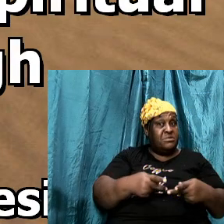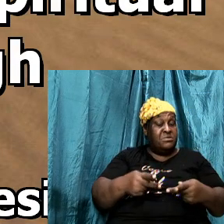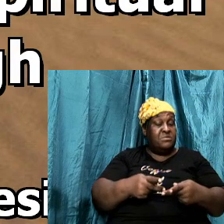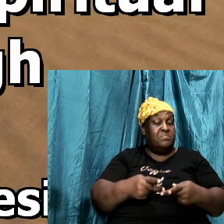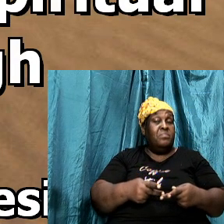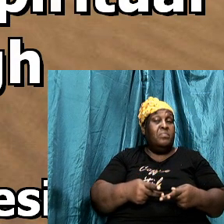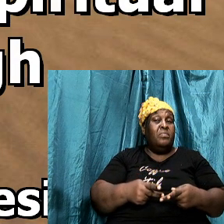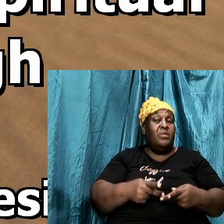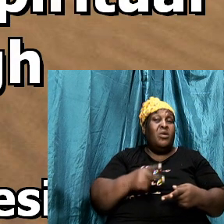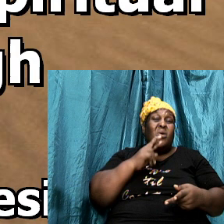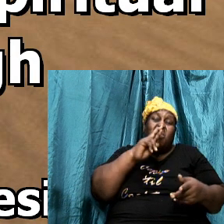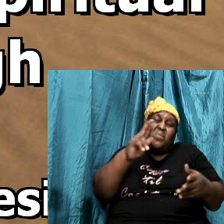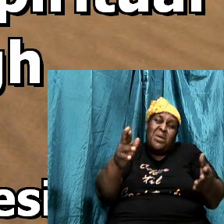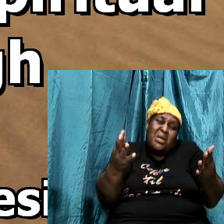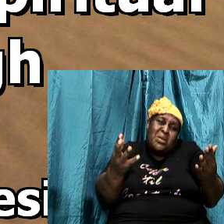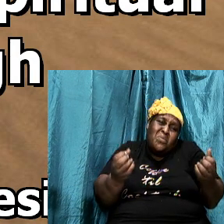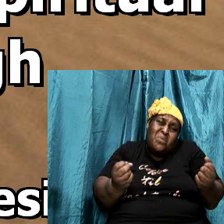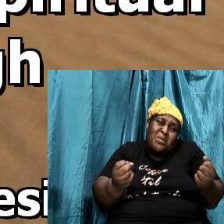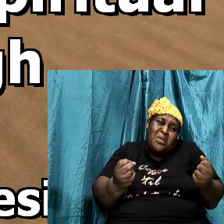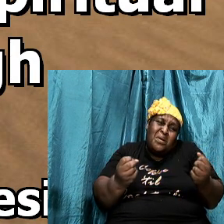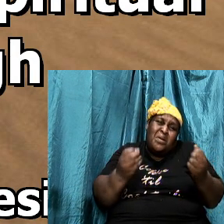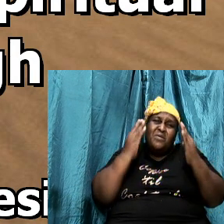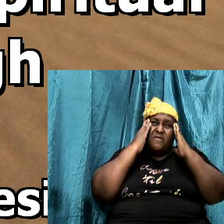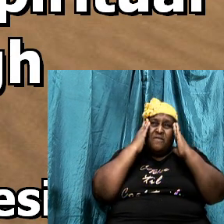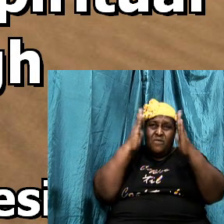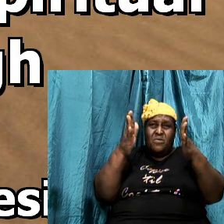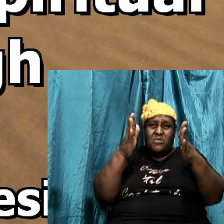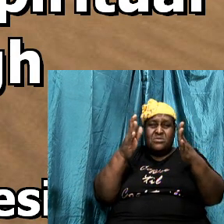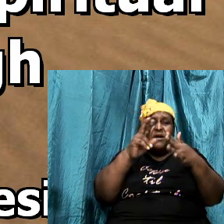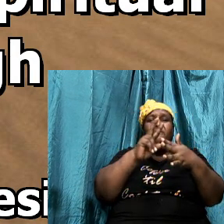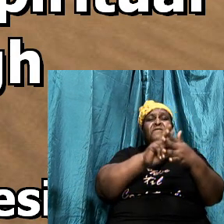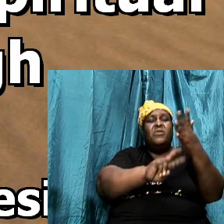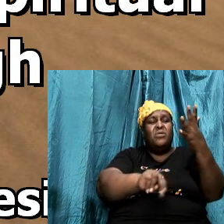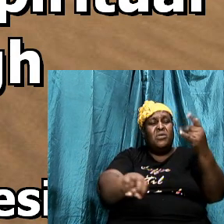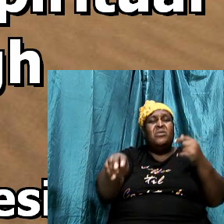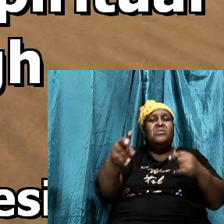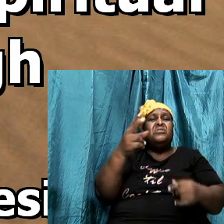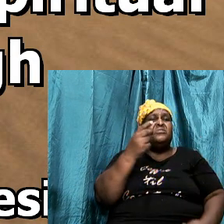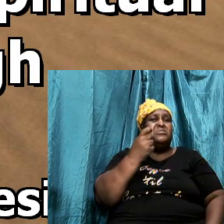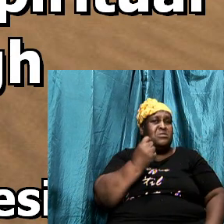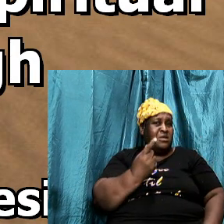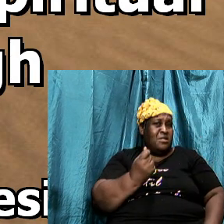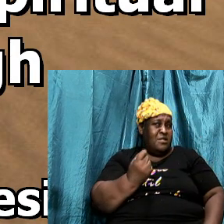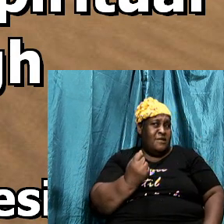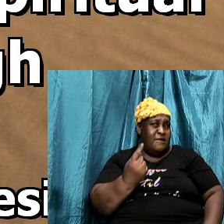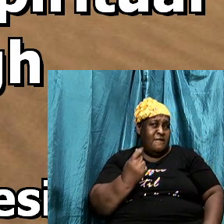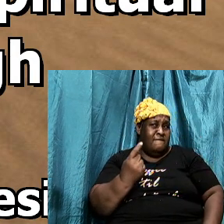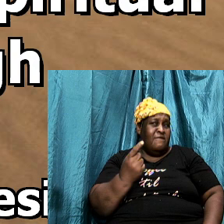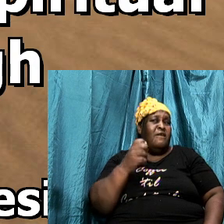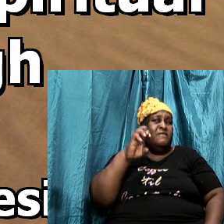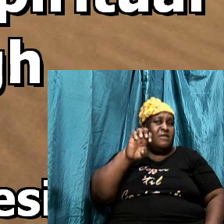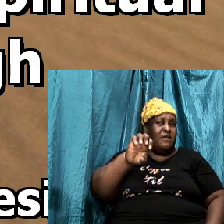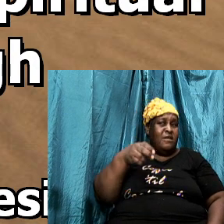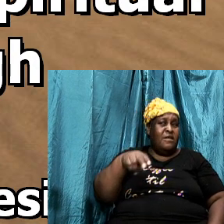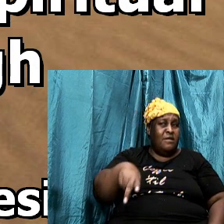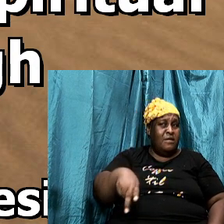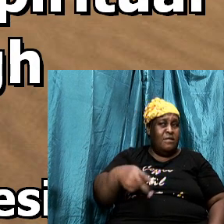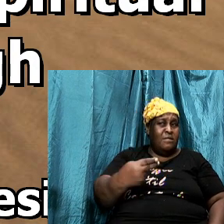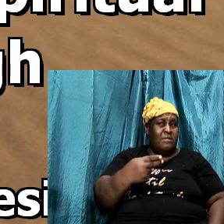really want to focus on verses 11. Like I said, you know, I, like I said, I want to